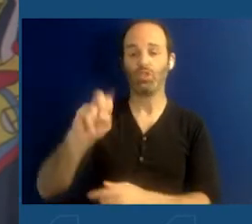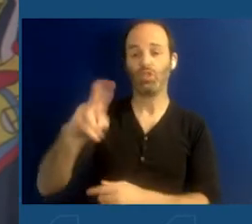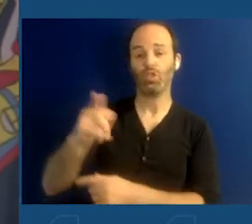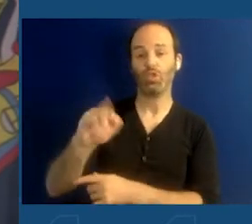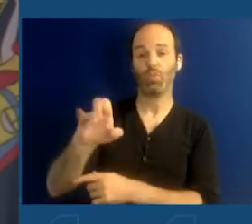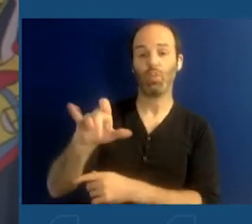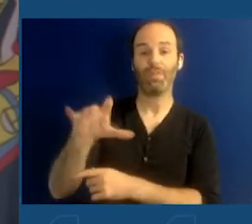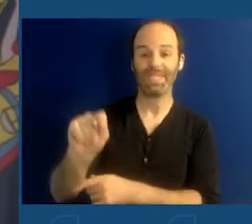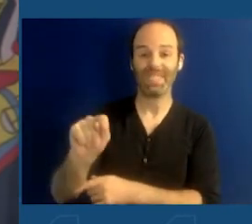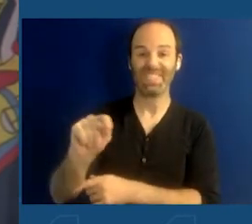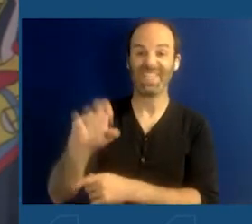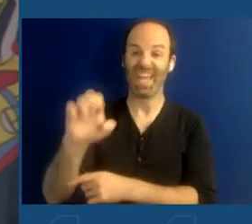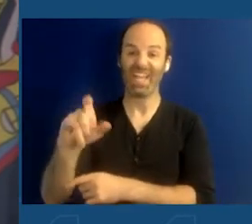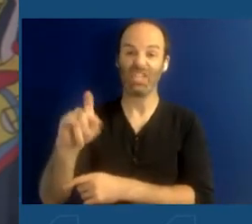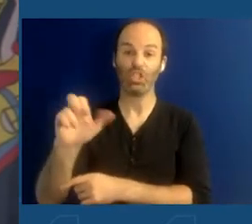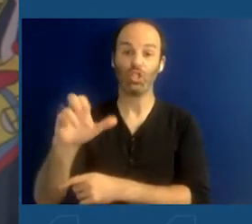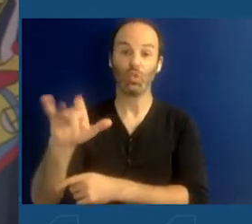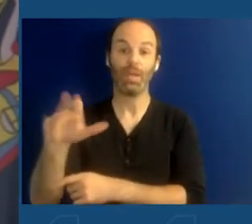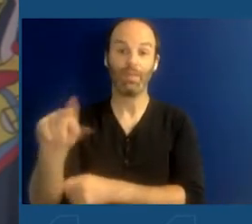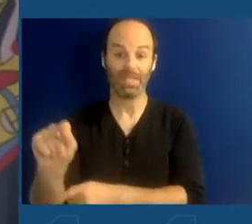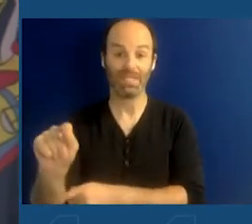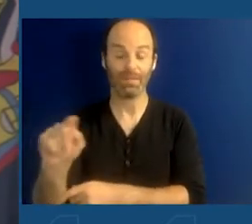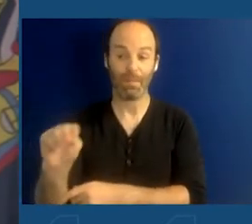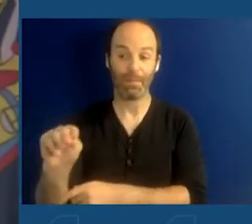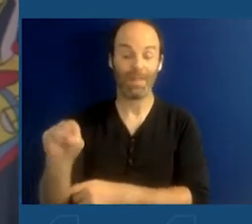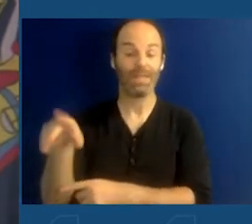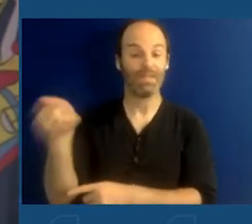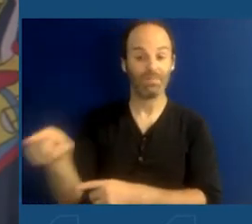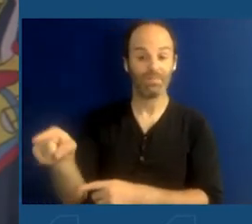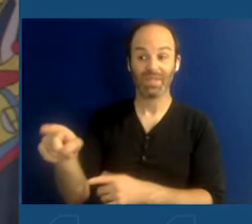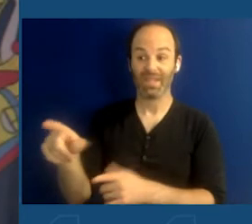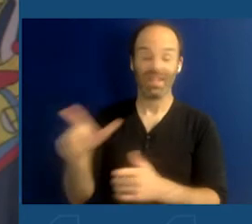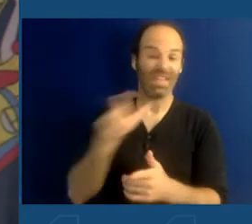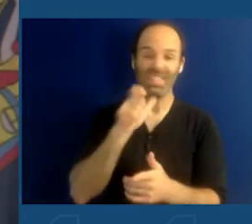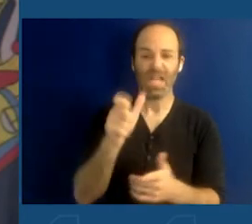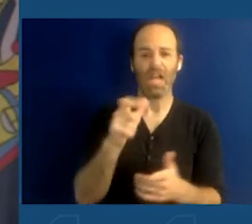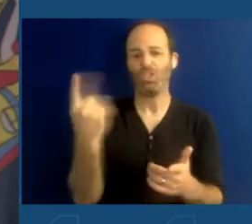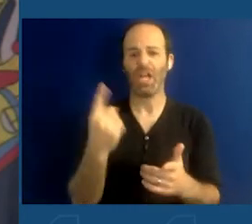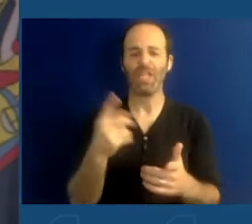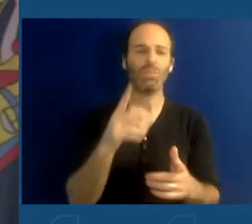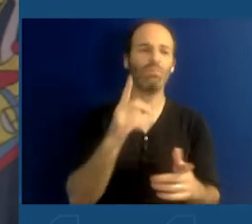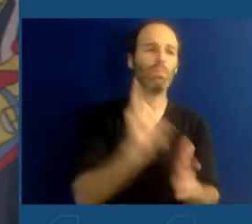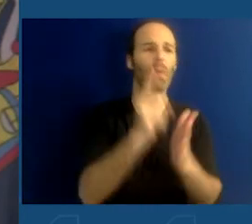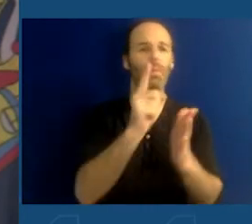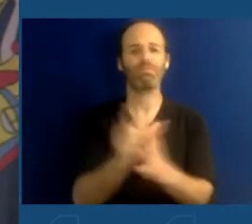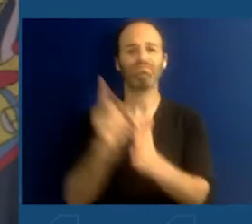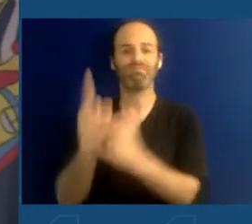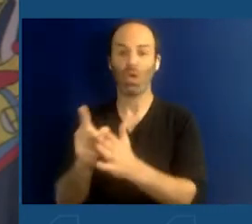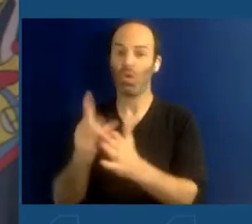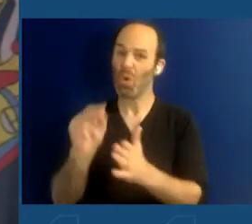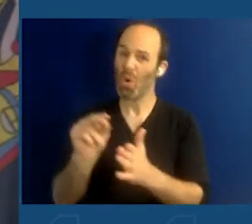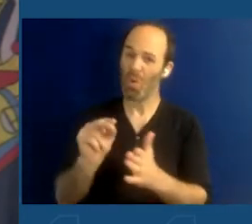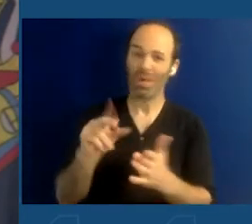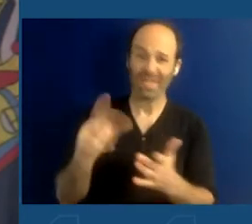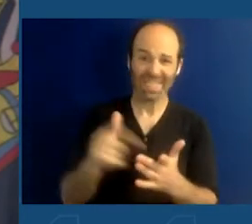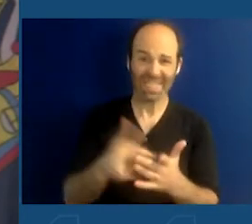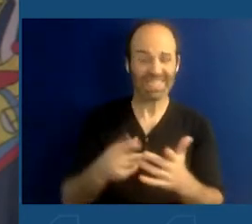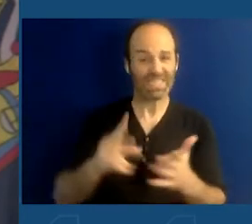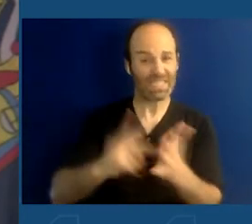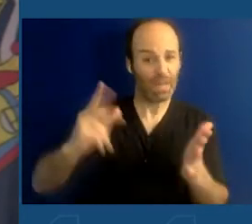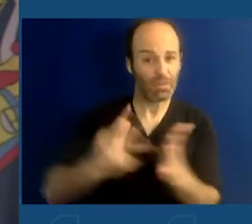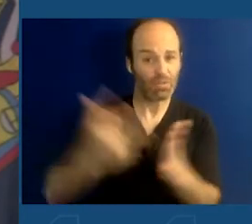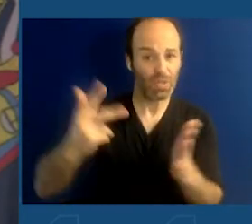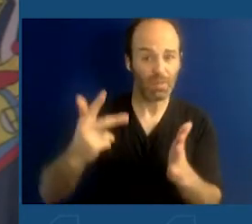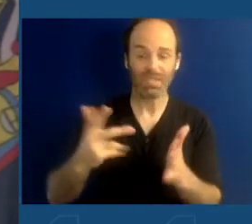us saying there's a couple of big cases. The number of cases have more than tripled from 2011 to nearly 70,